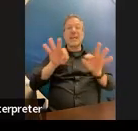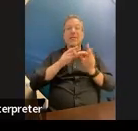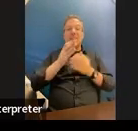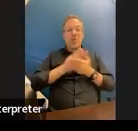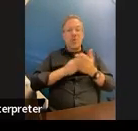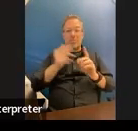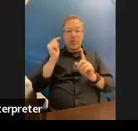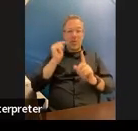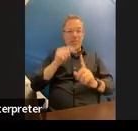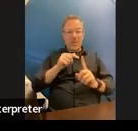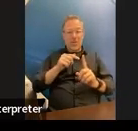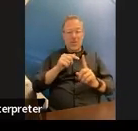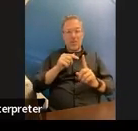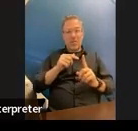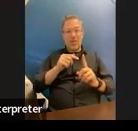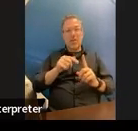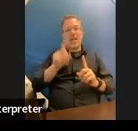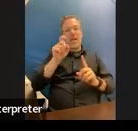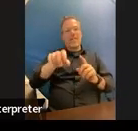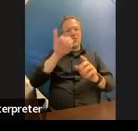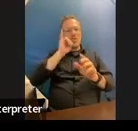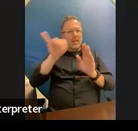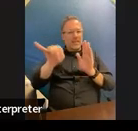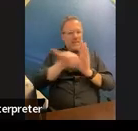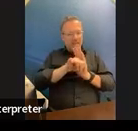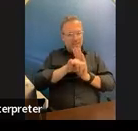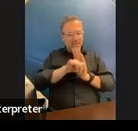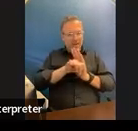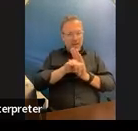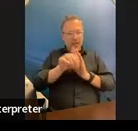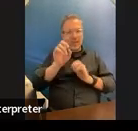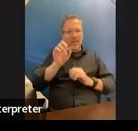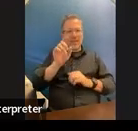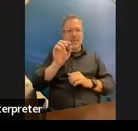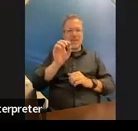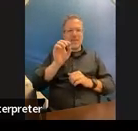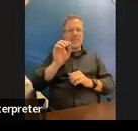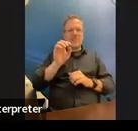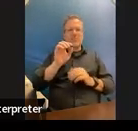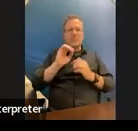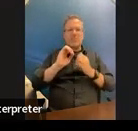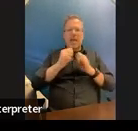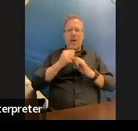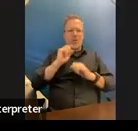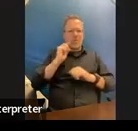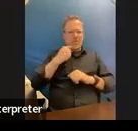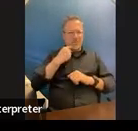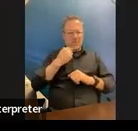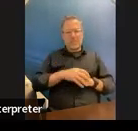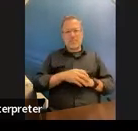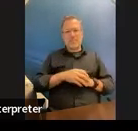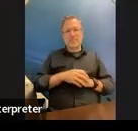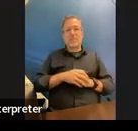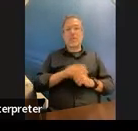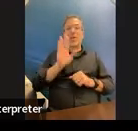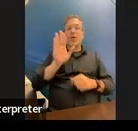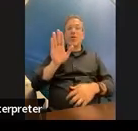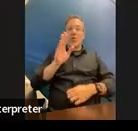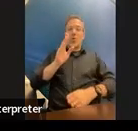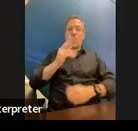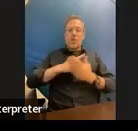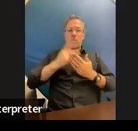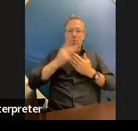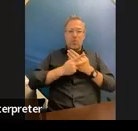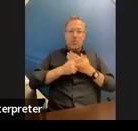exceptionality identification drives your programming and your programming needs to address